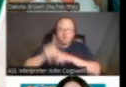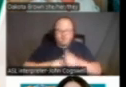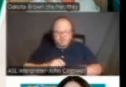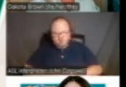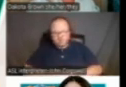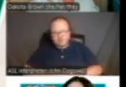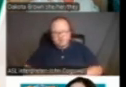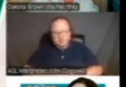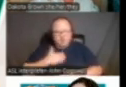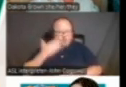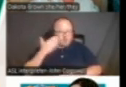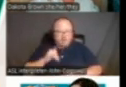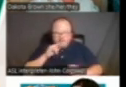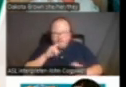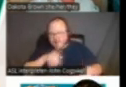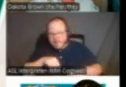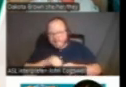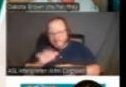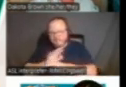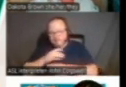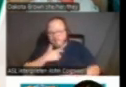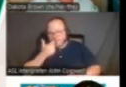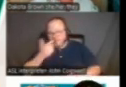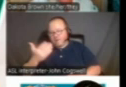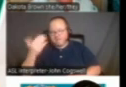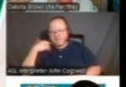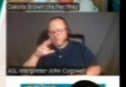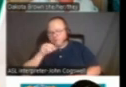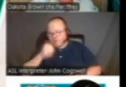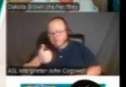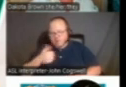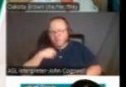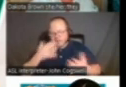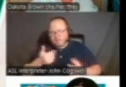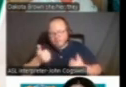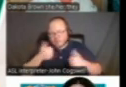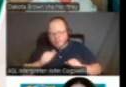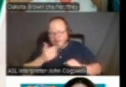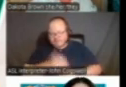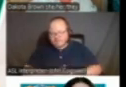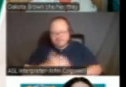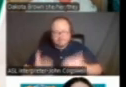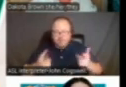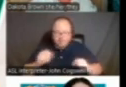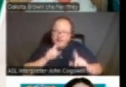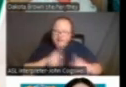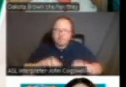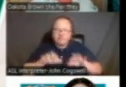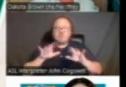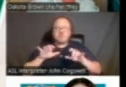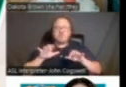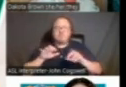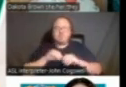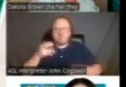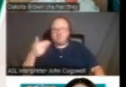don't know if it was answered in the video we watched earlier or not, but let's give it a try. You may answer by typing in the chat